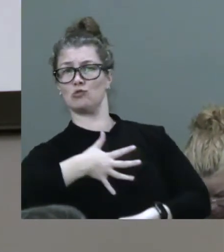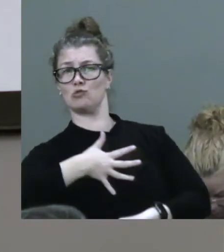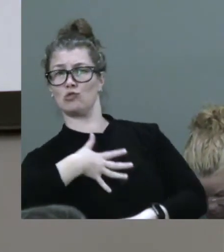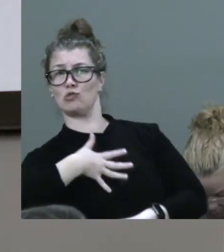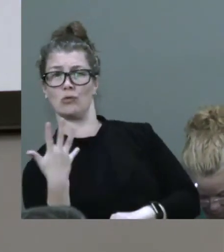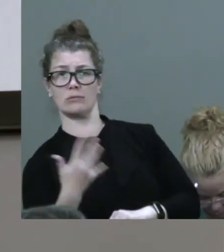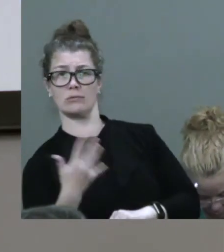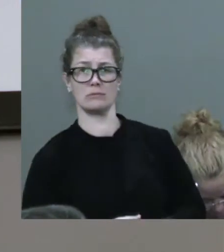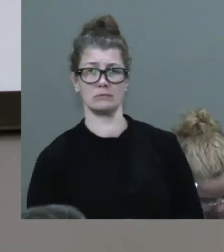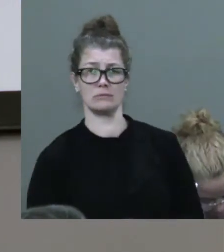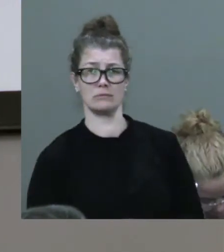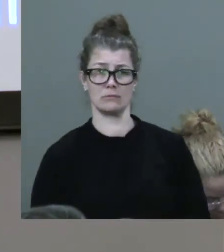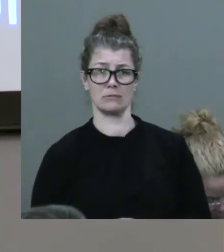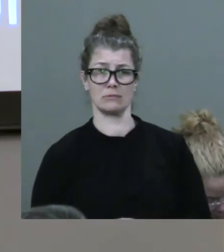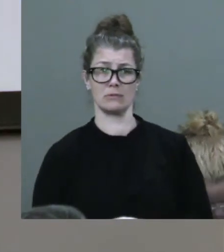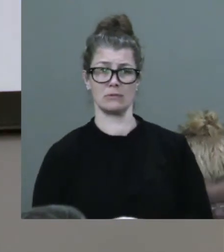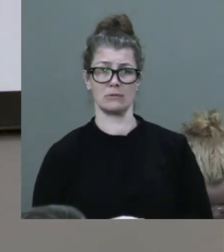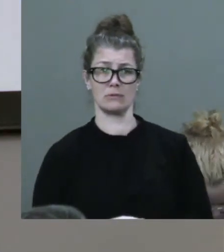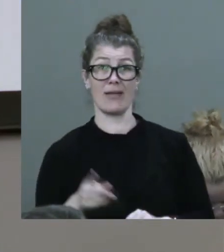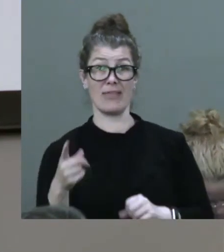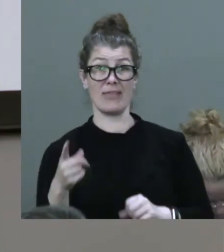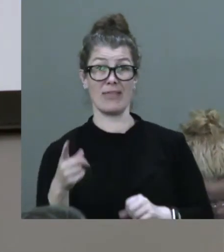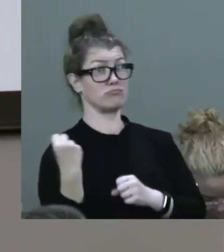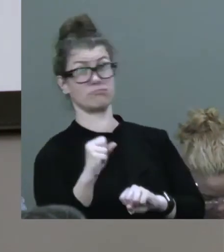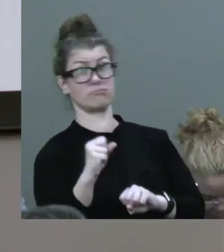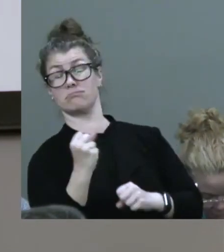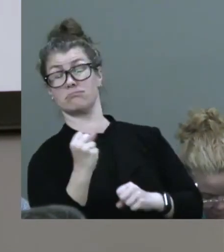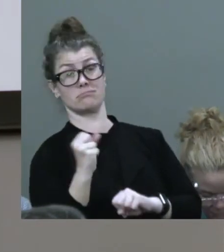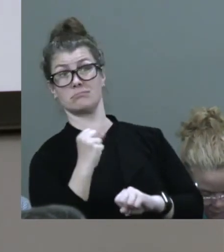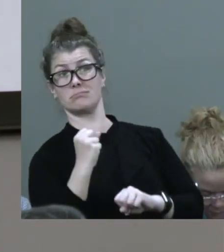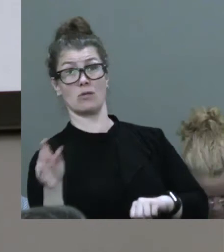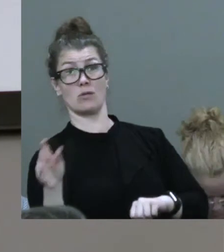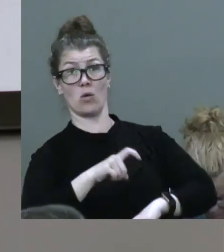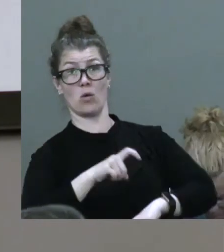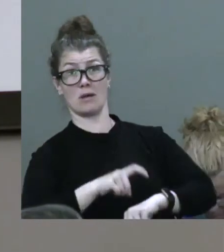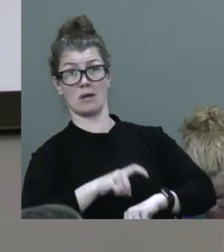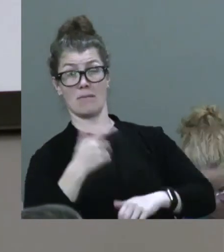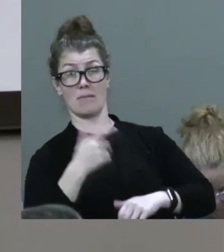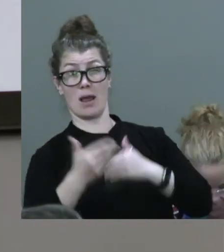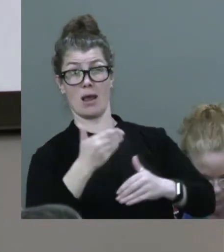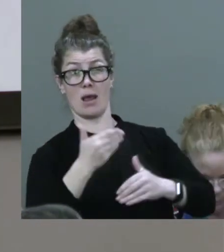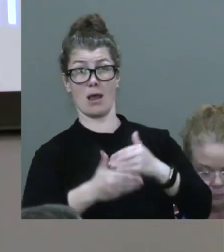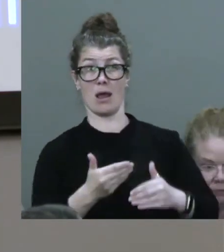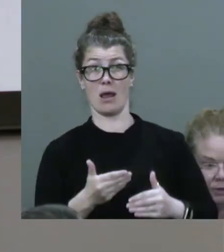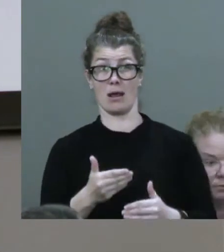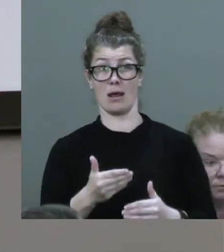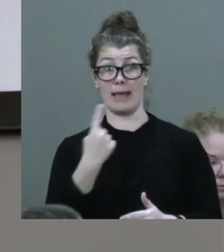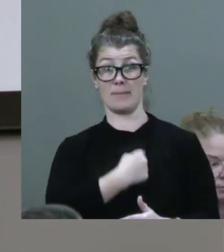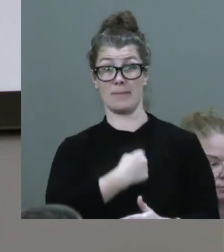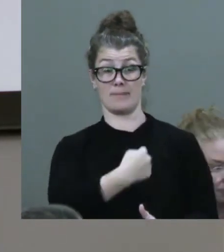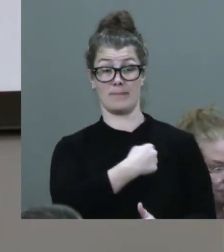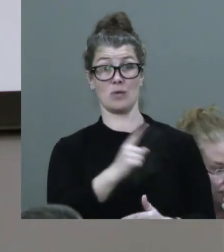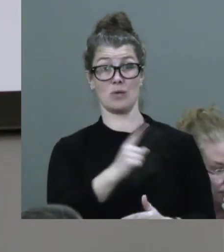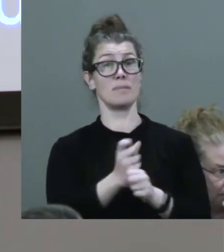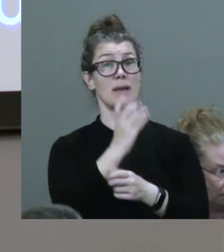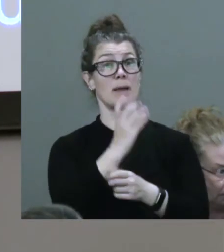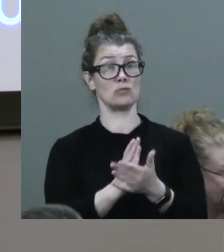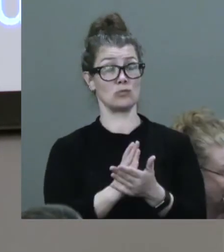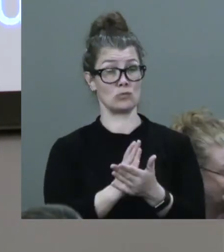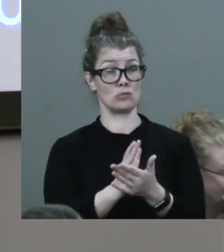How thoroughly that had been resisted. How absolute was the commitment to make sure that regardless of how